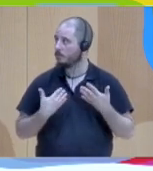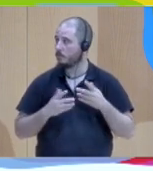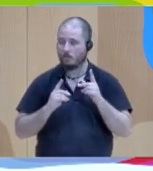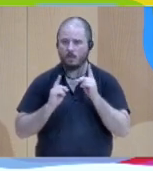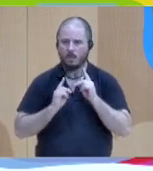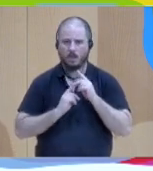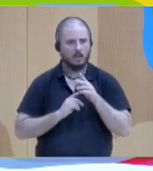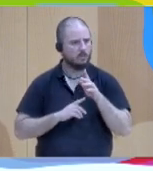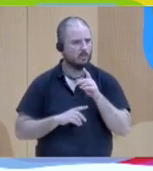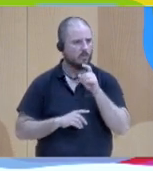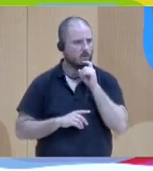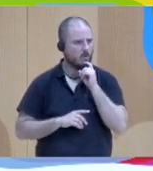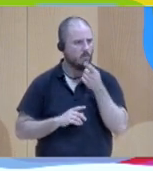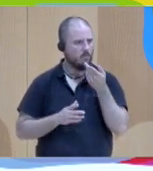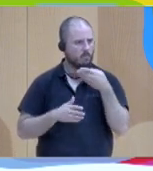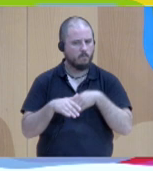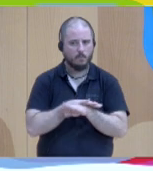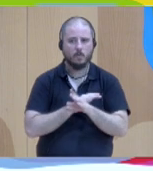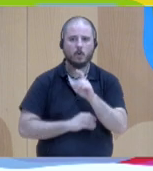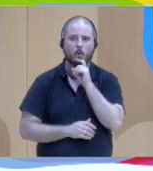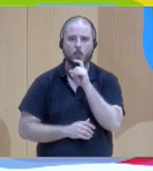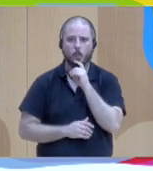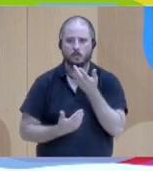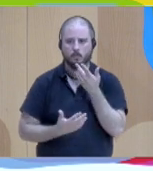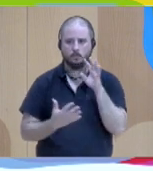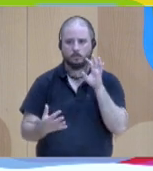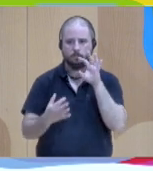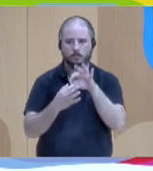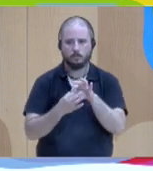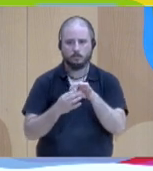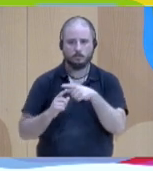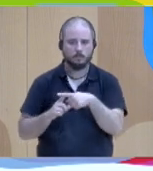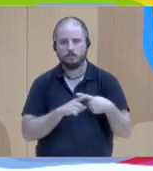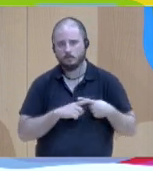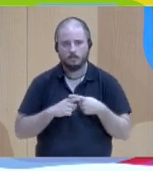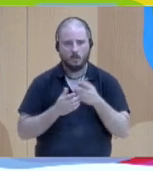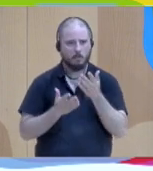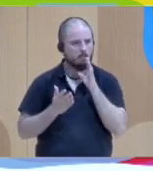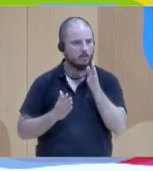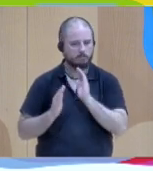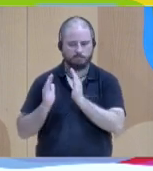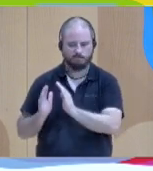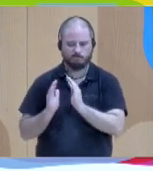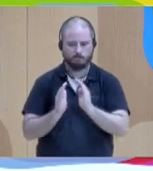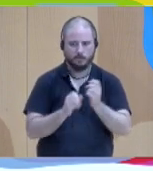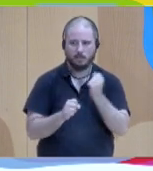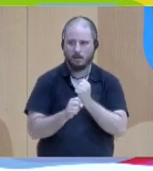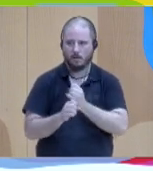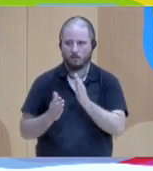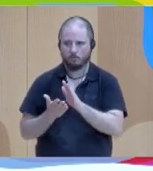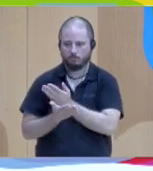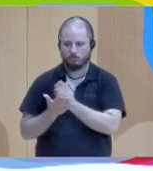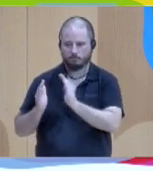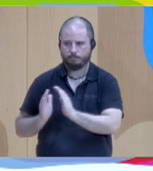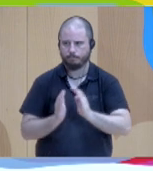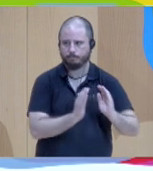work. Sectors. So what is in the, I'm trying to depict here, is